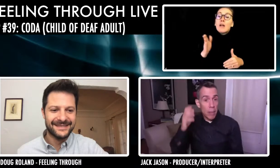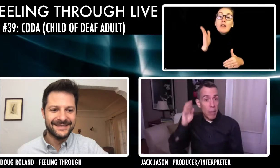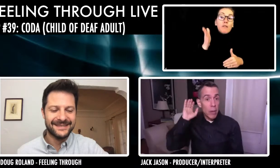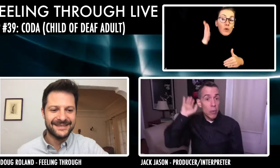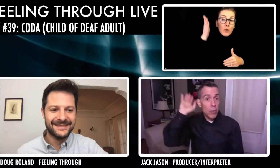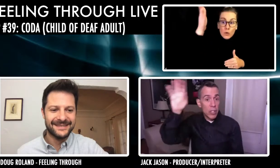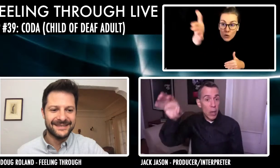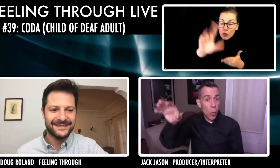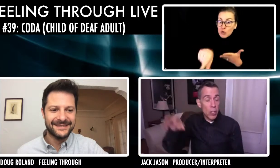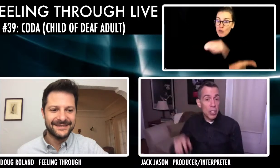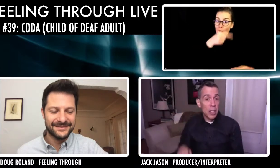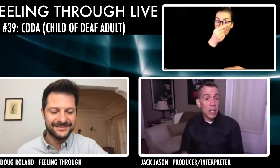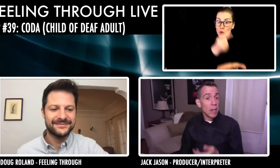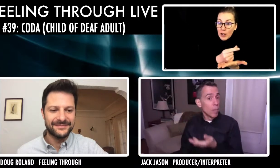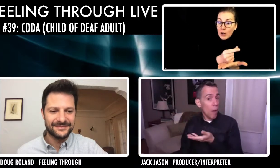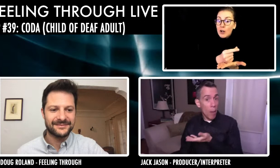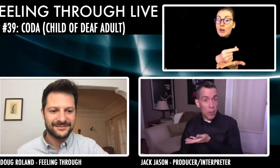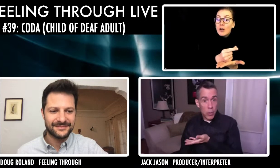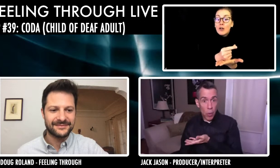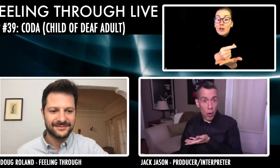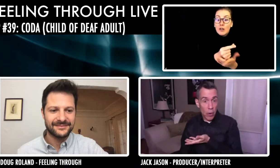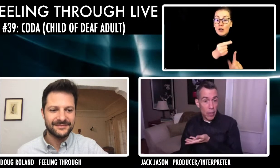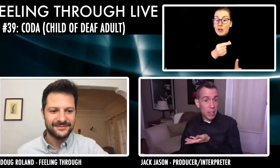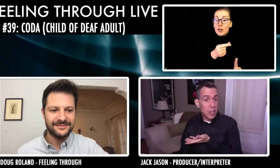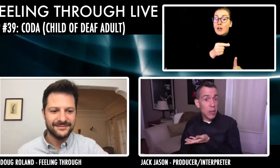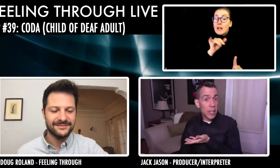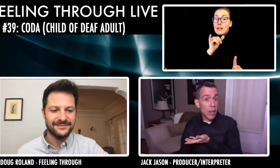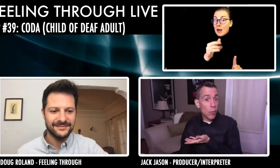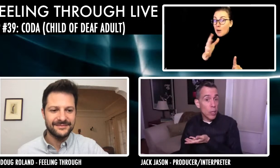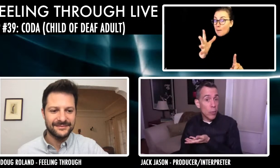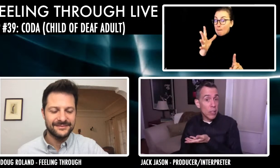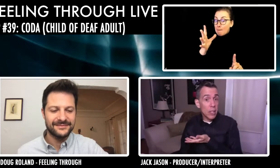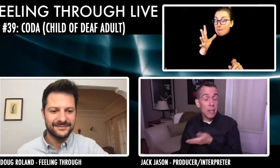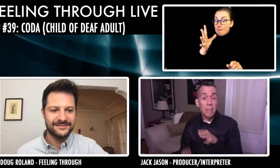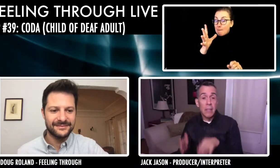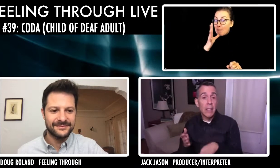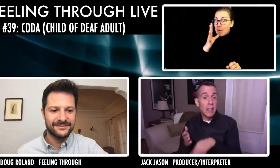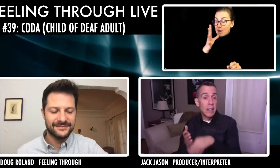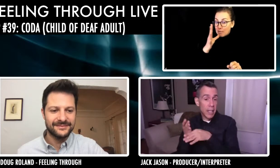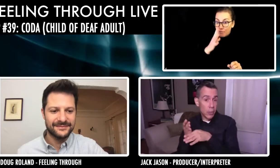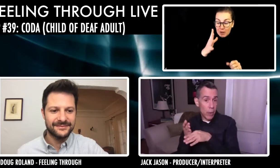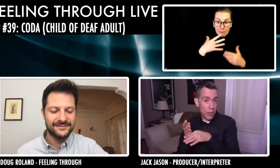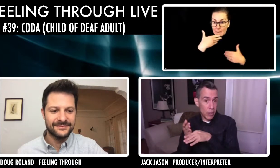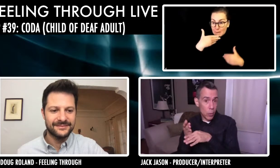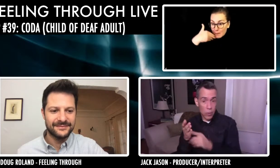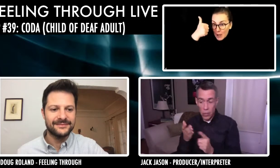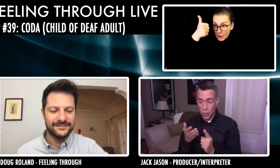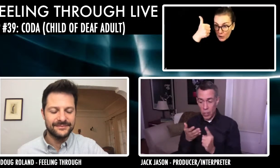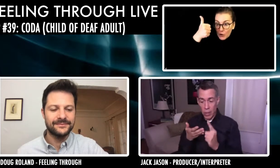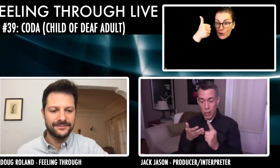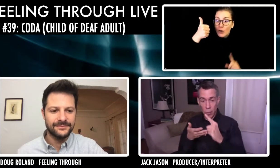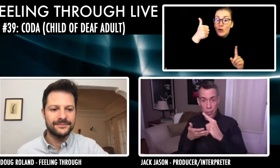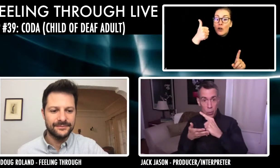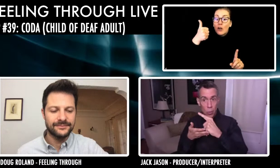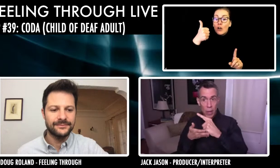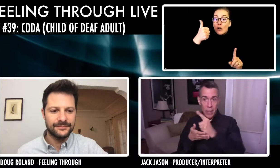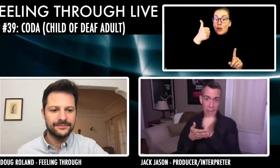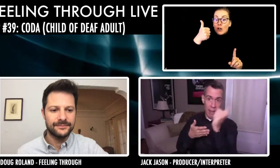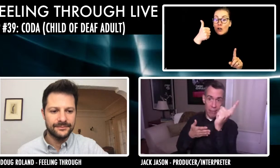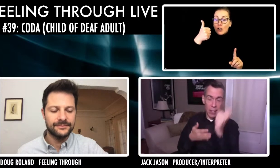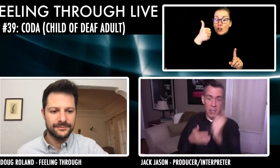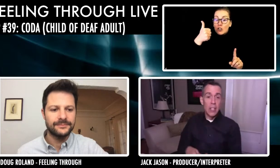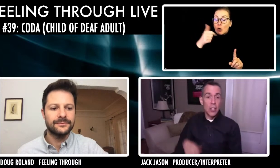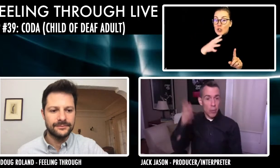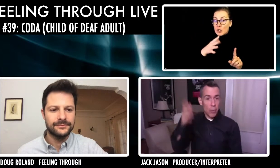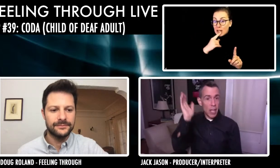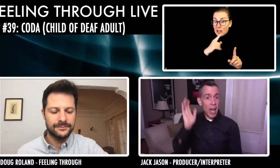mother has gotten better and moved to Seattle, Washington. Mom is no longer then considered a California resident. They kicked her out of the school. So she went through the school and then